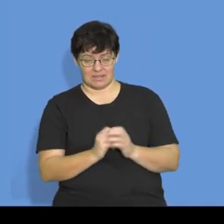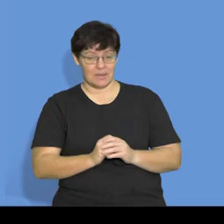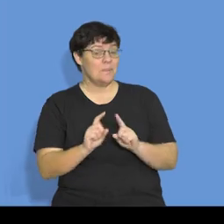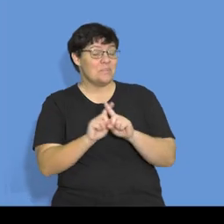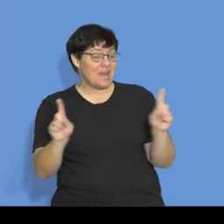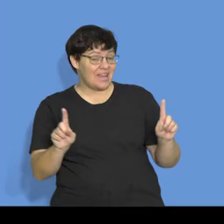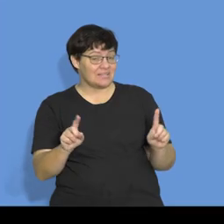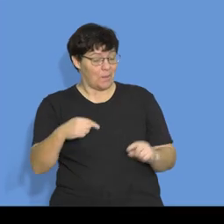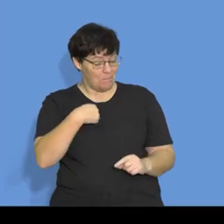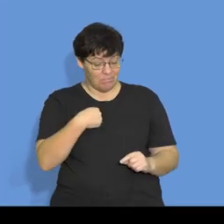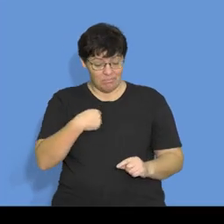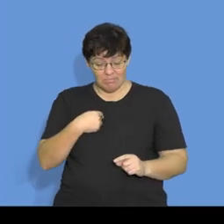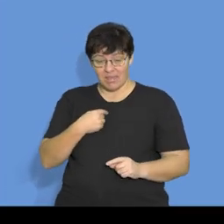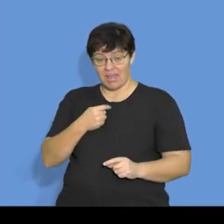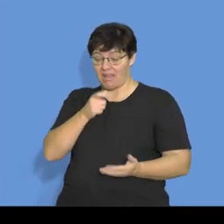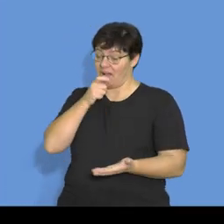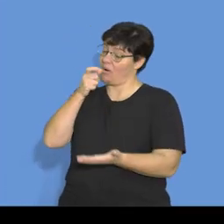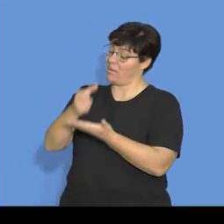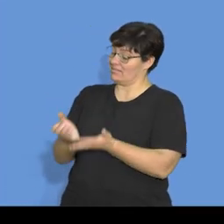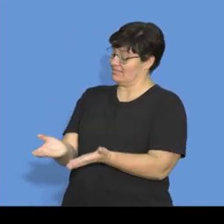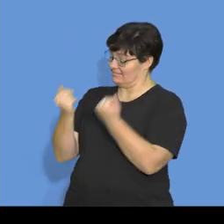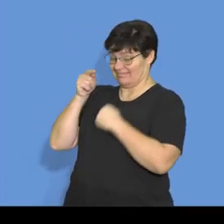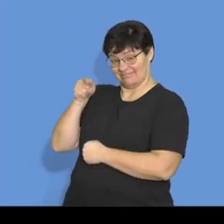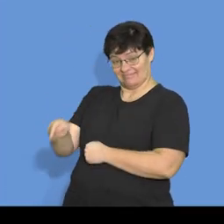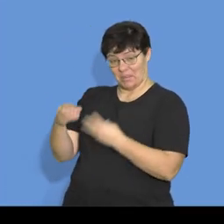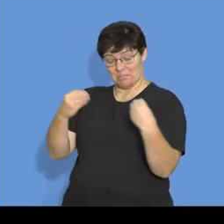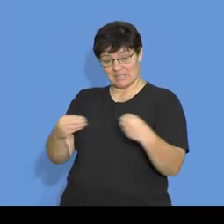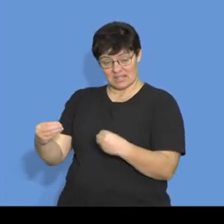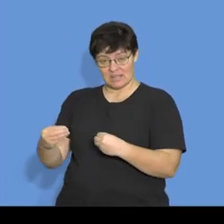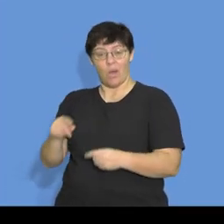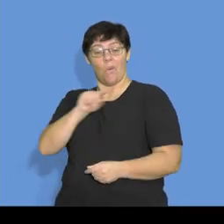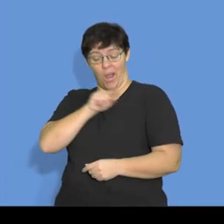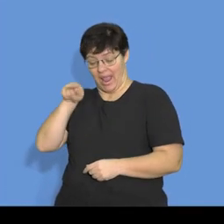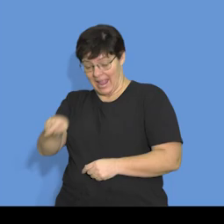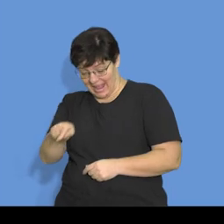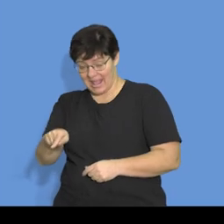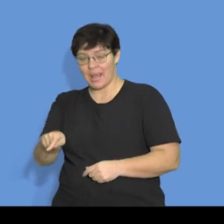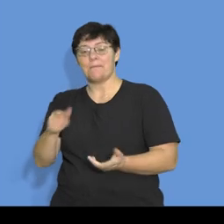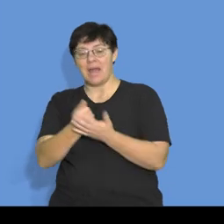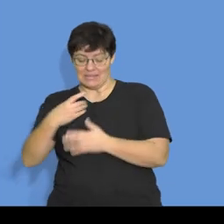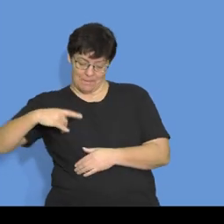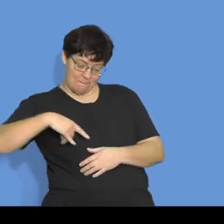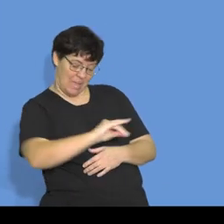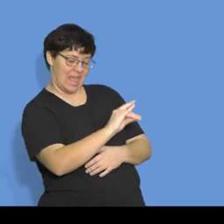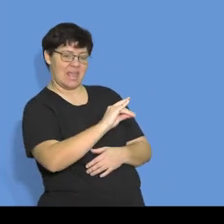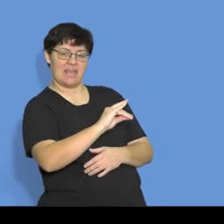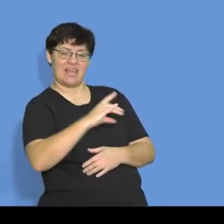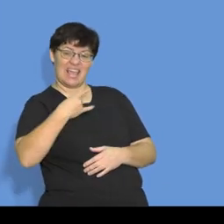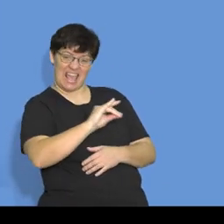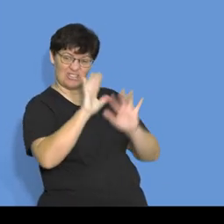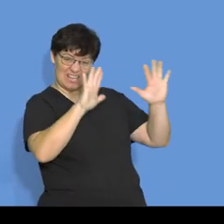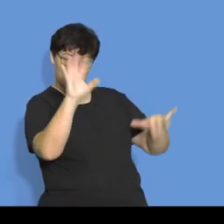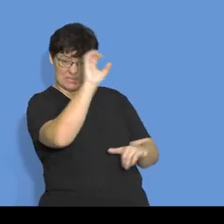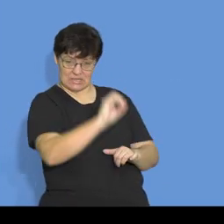However, the councillor will only do this if Zoukeli pays him 10% of the total value in